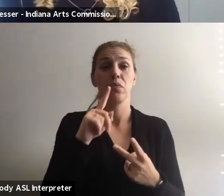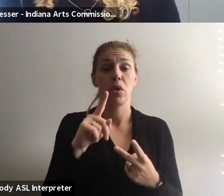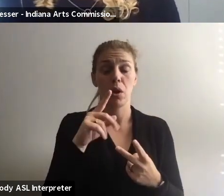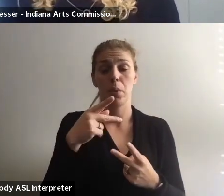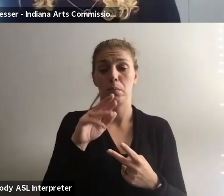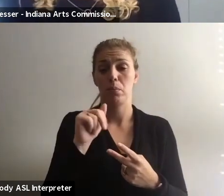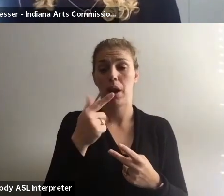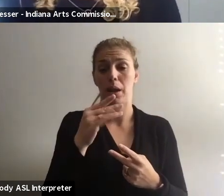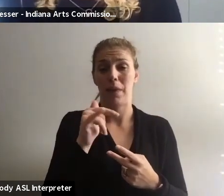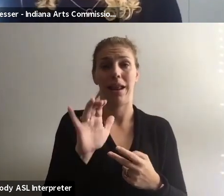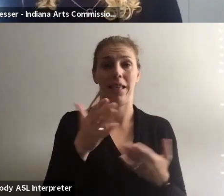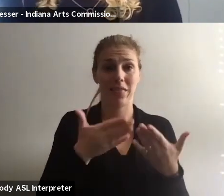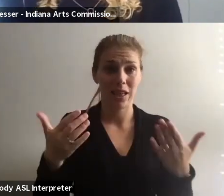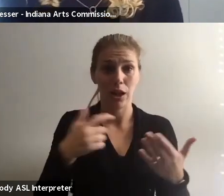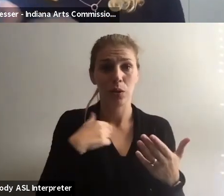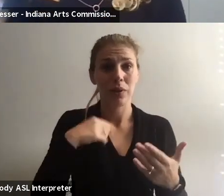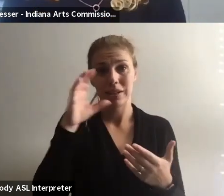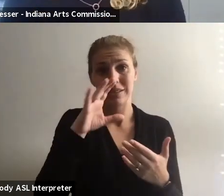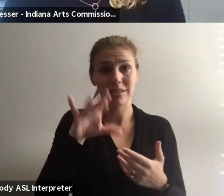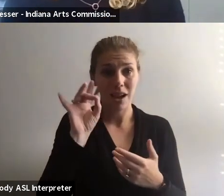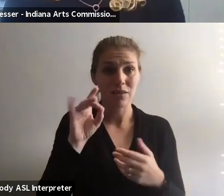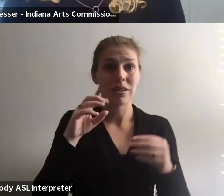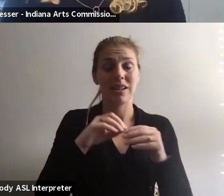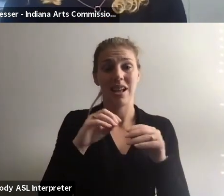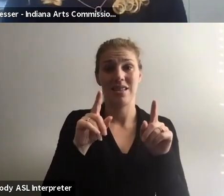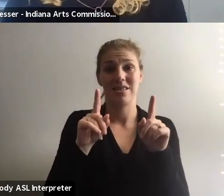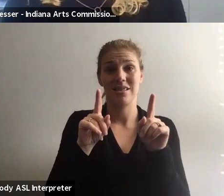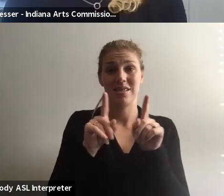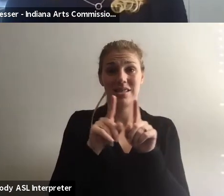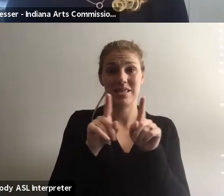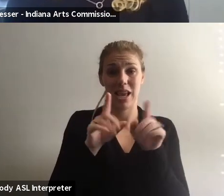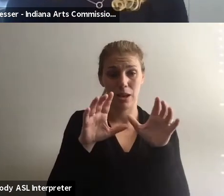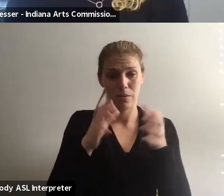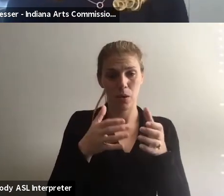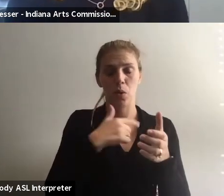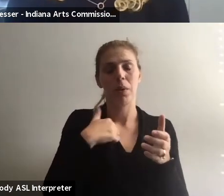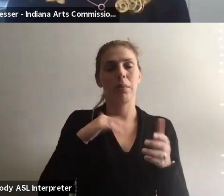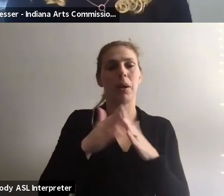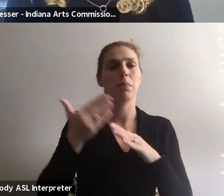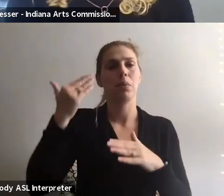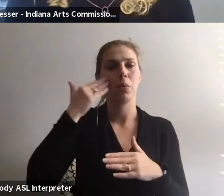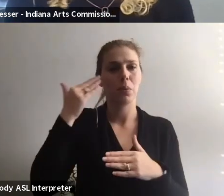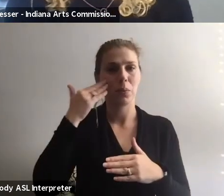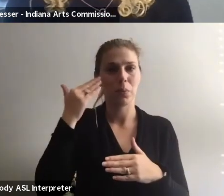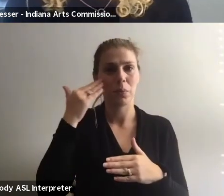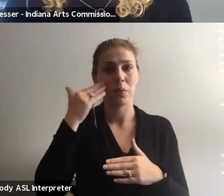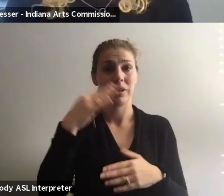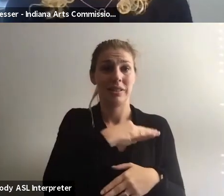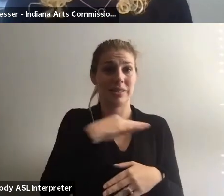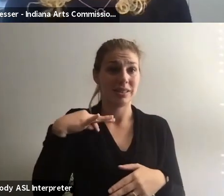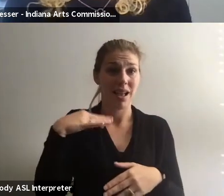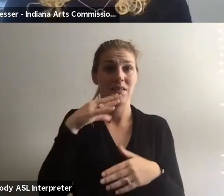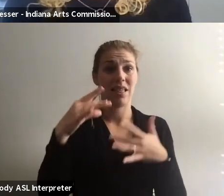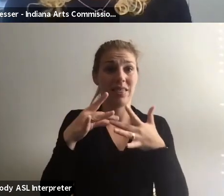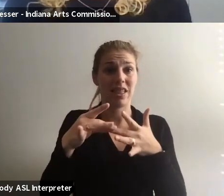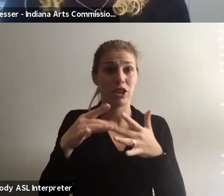thing we discovered was that, um, you know, in the same vein, we became really cognizant of the fact that the staff and leadership